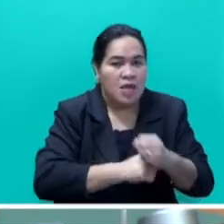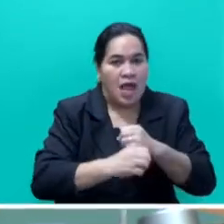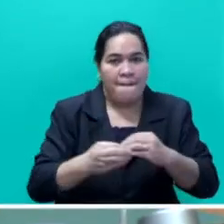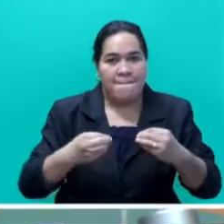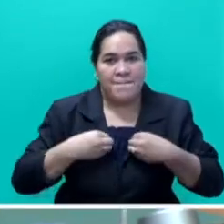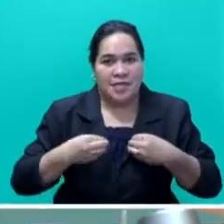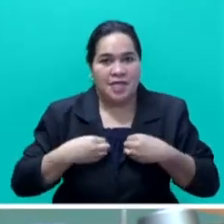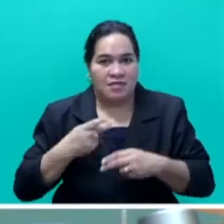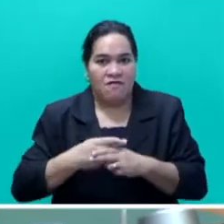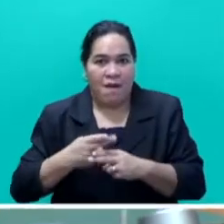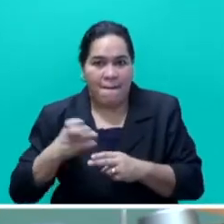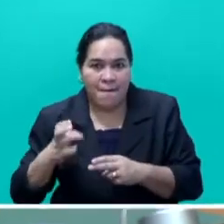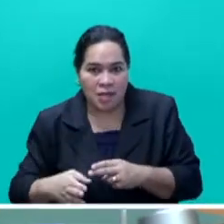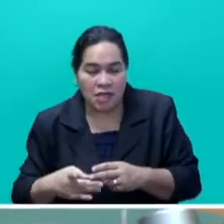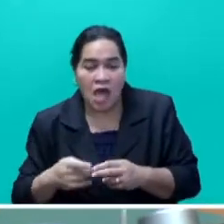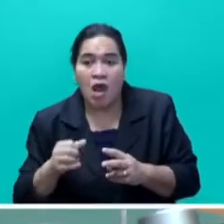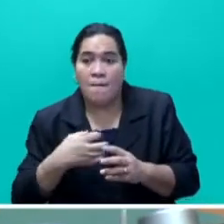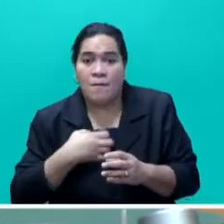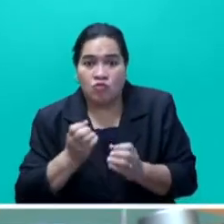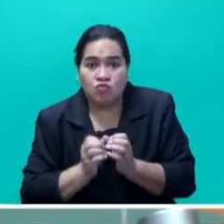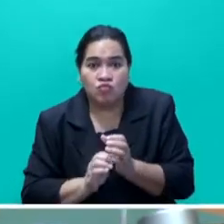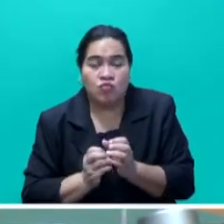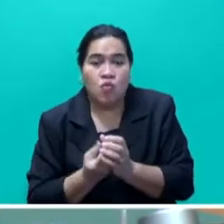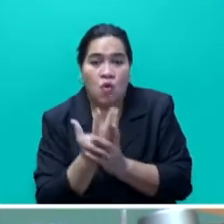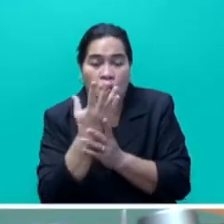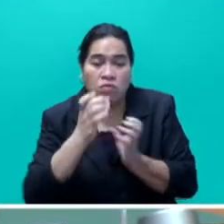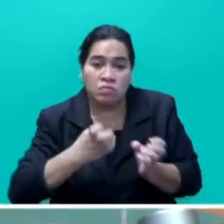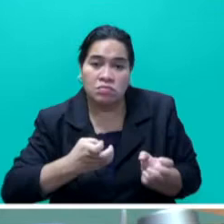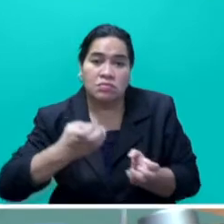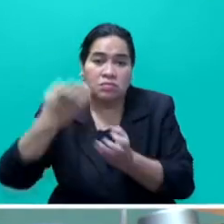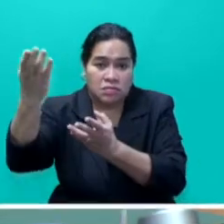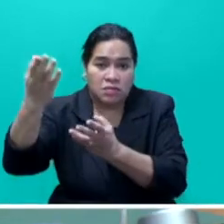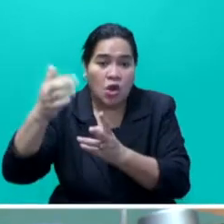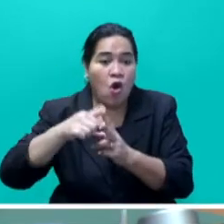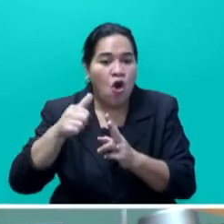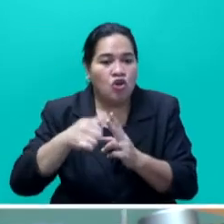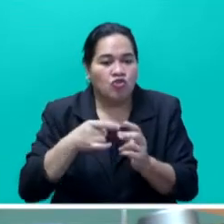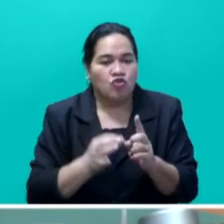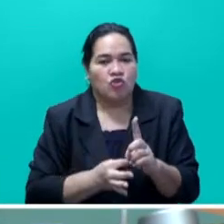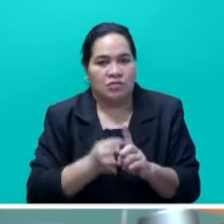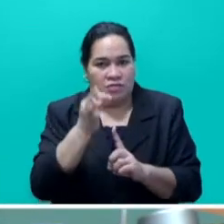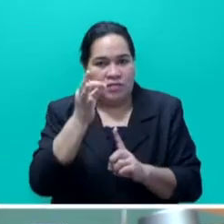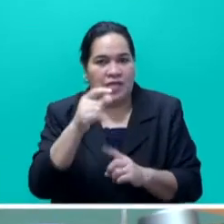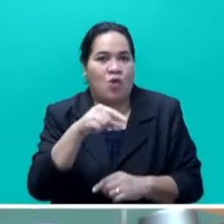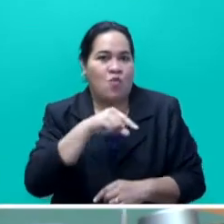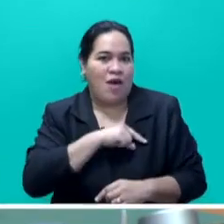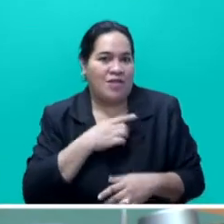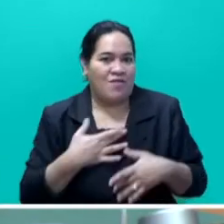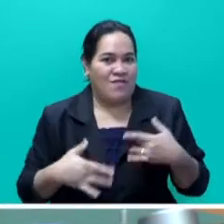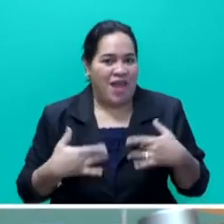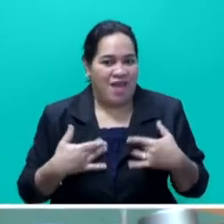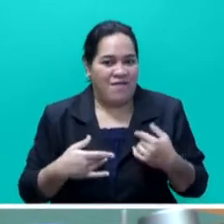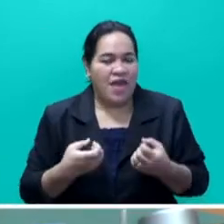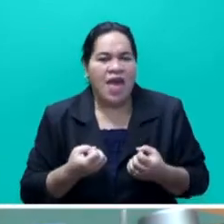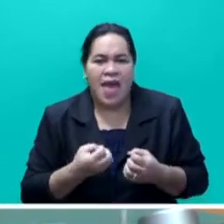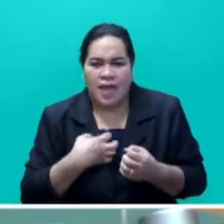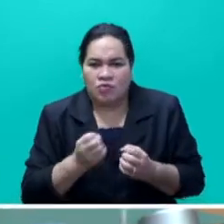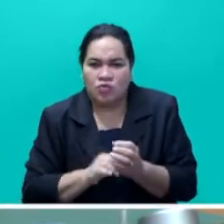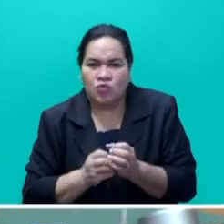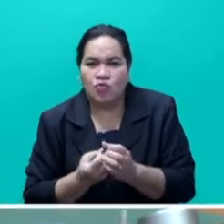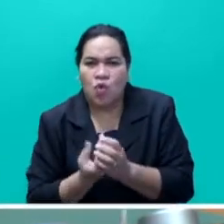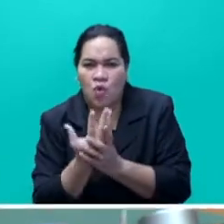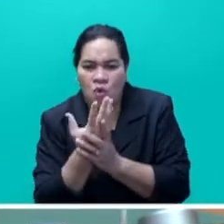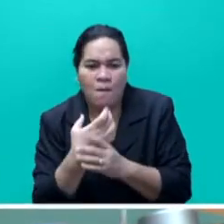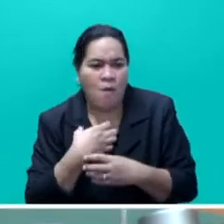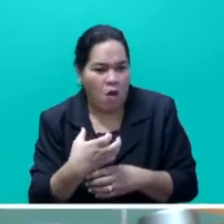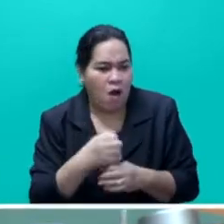further increase exports, increase household livelihood, income and quality of life, and expand employment opportunity. I would like to